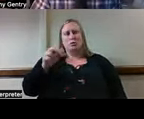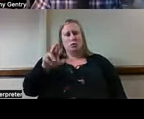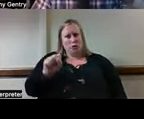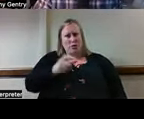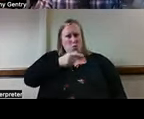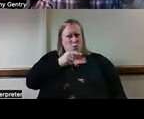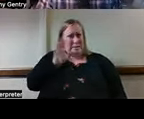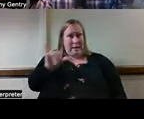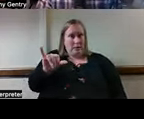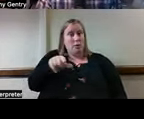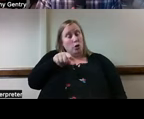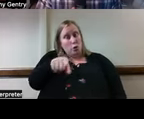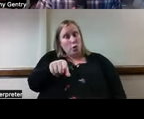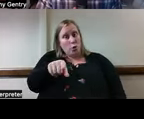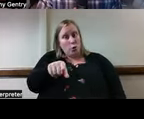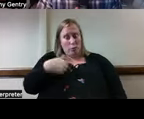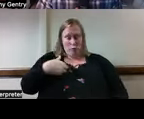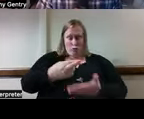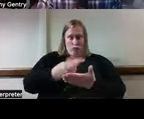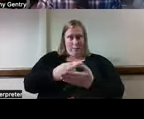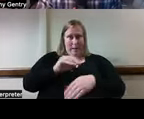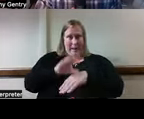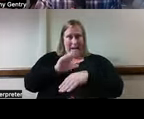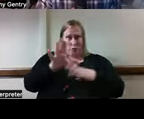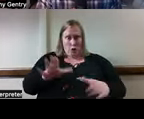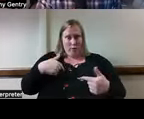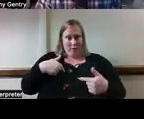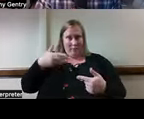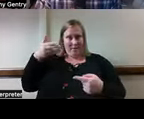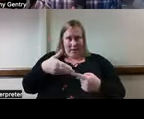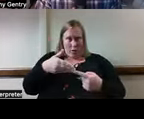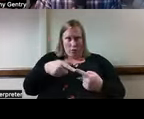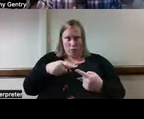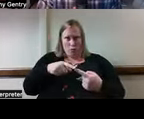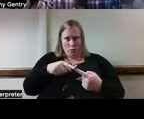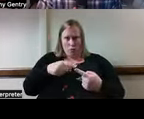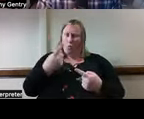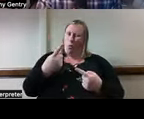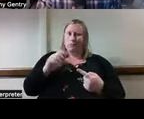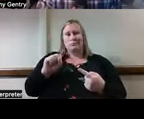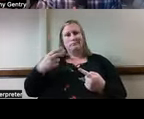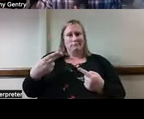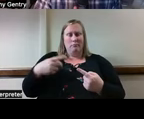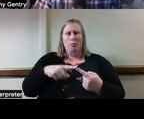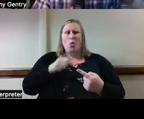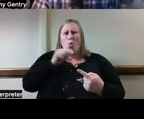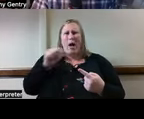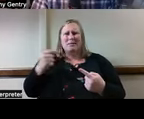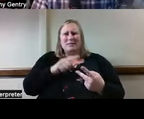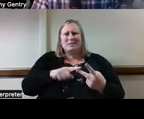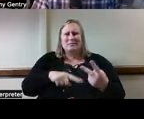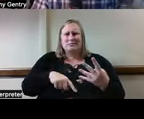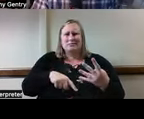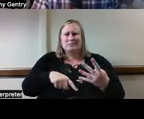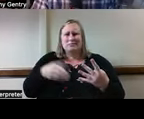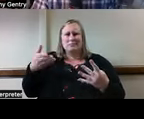Obviously you, as a rehab counselor or an OT or a PT or whoever you might be, are one of the stakeholders. Who else is a stakeholder in this